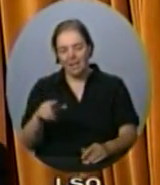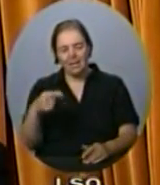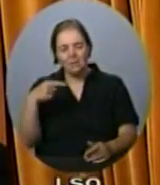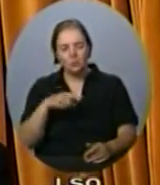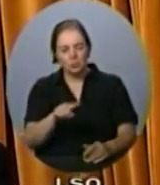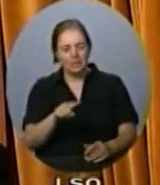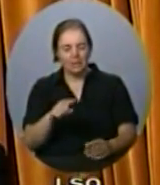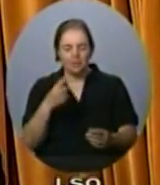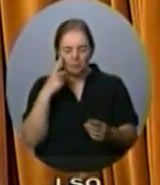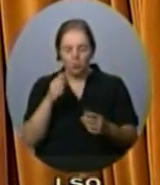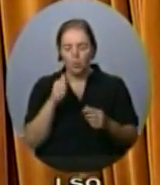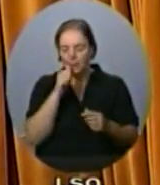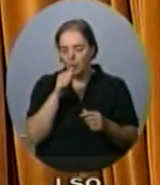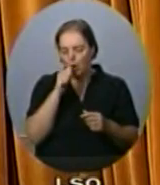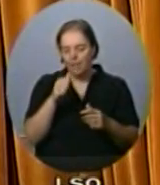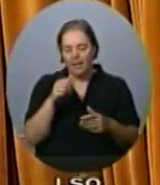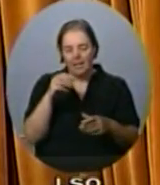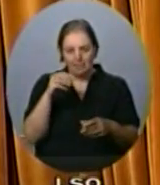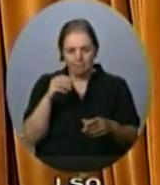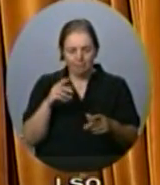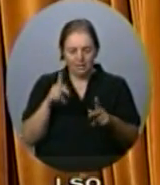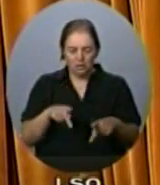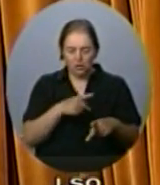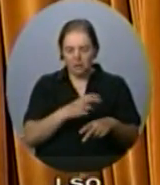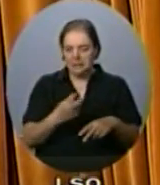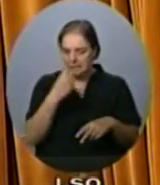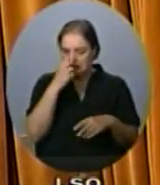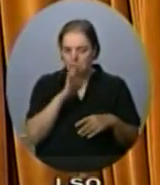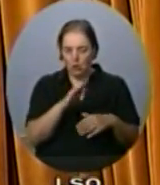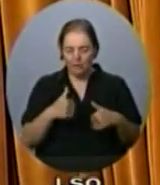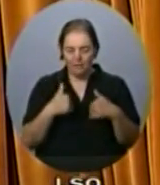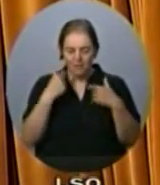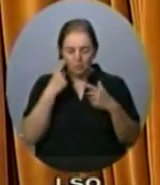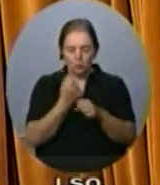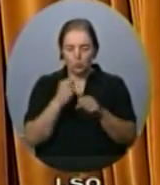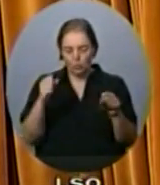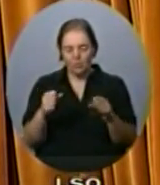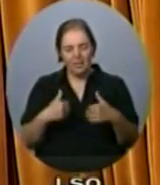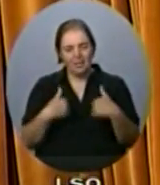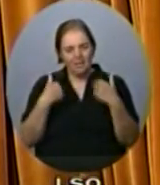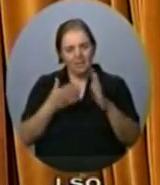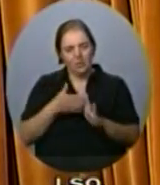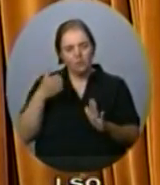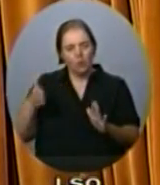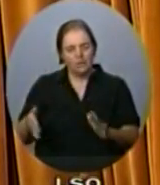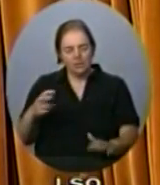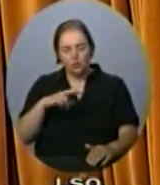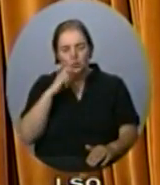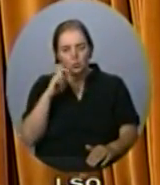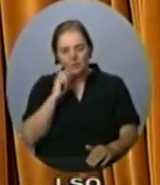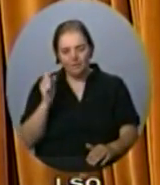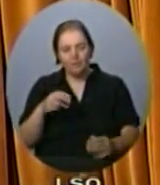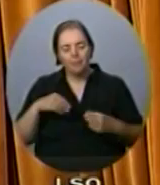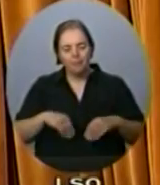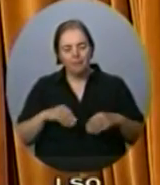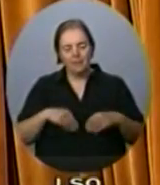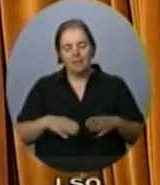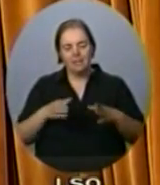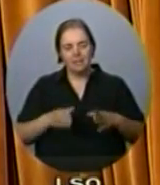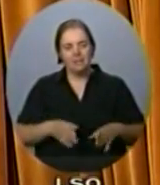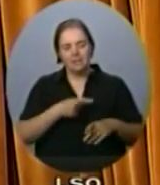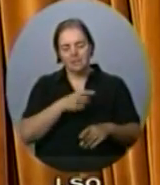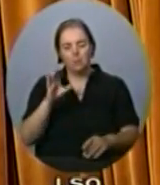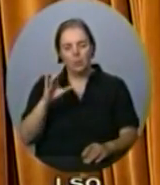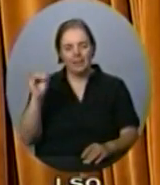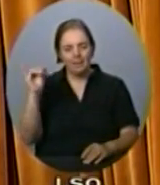who risked their lives to save Jewish neighbors. Can the Minister update the House on what our government has done